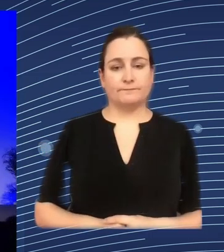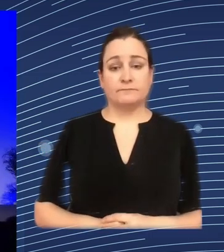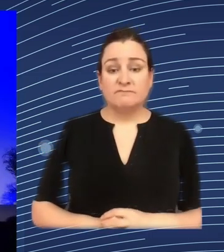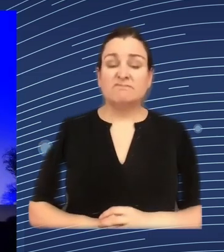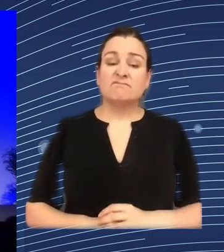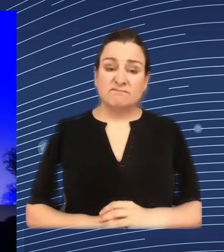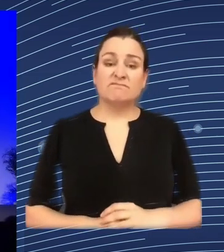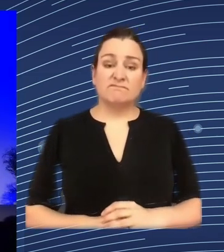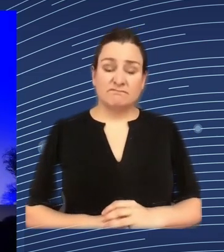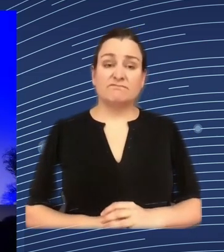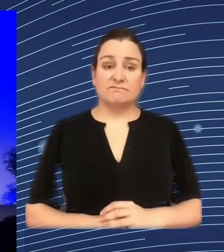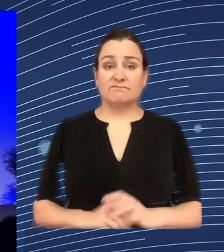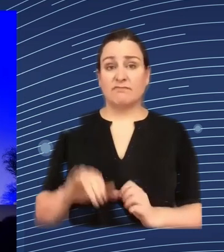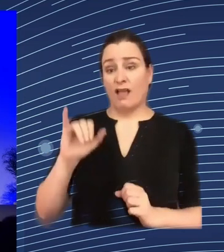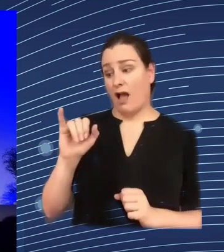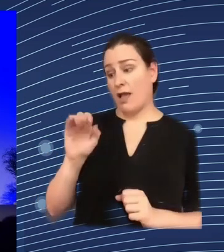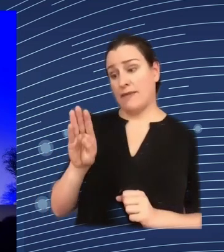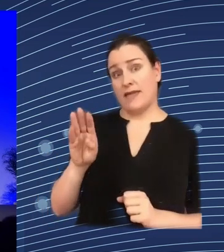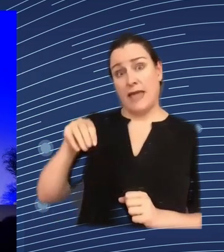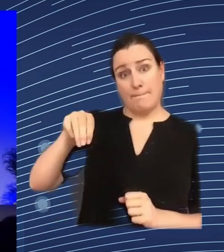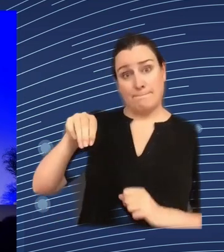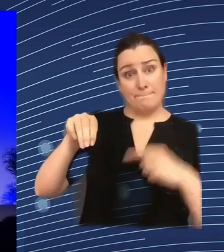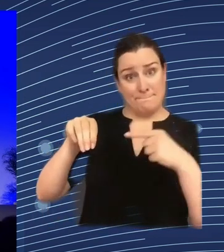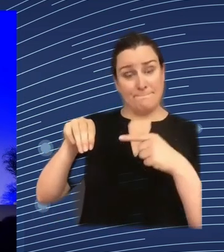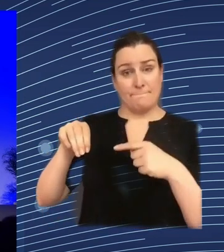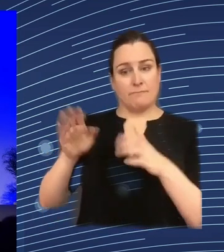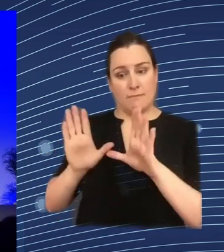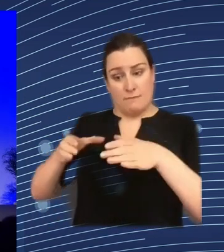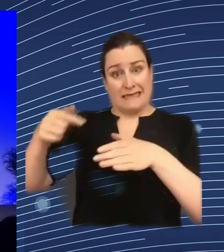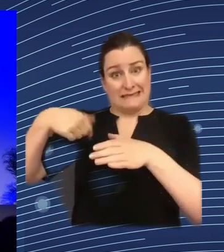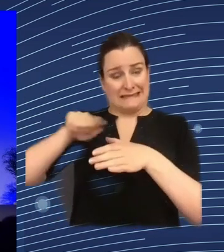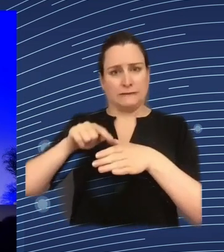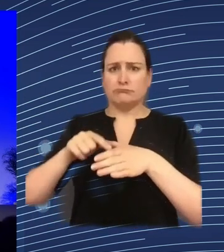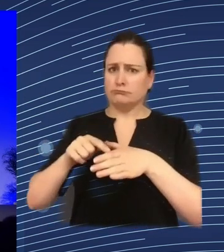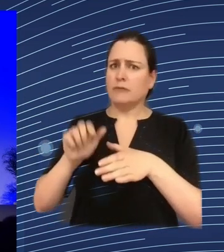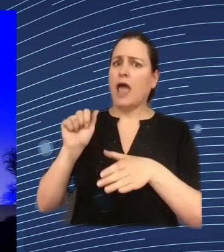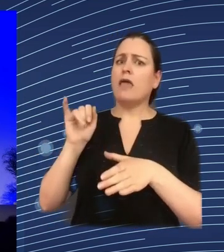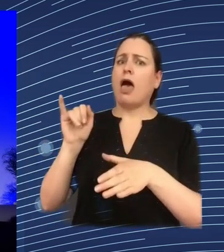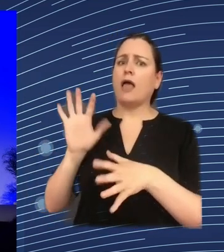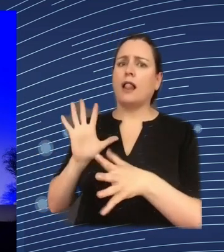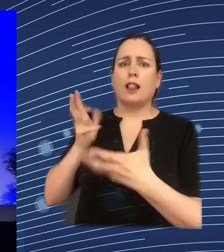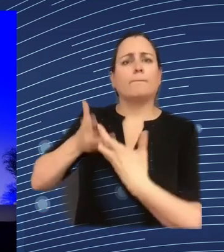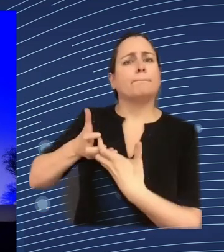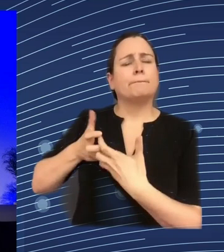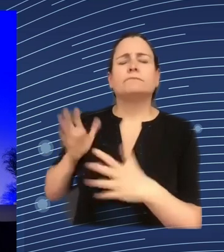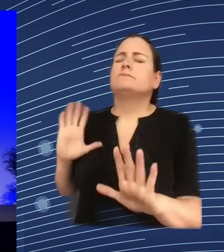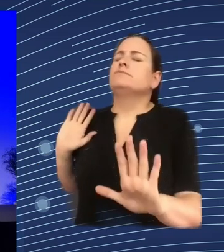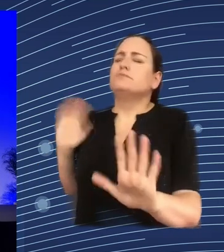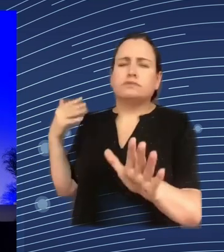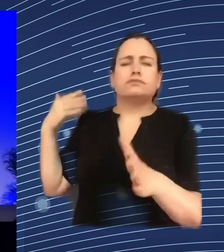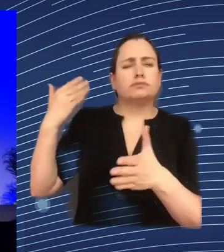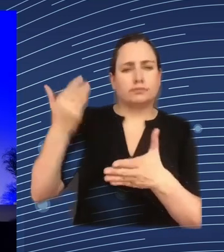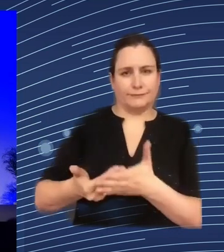in IBM for many many years but I think as well we we understand probably in the last four or five